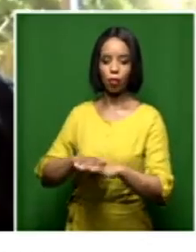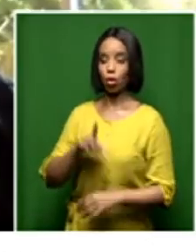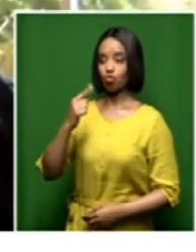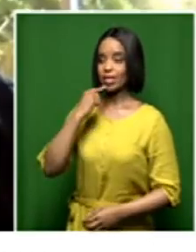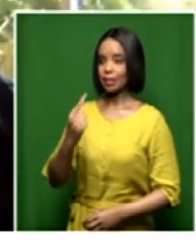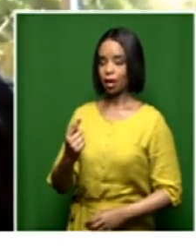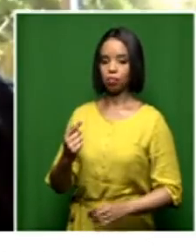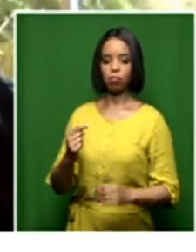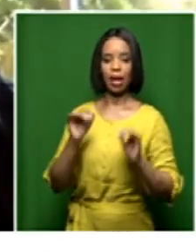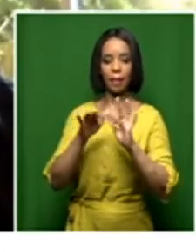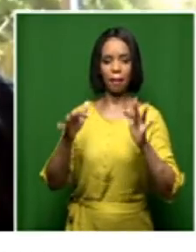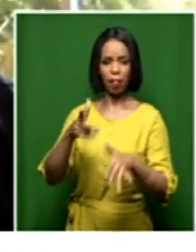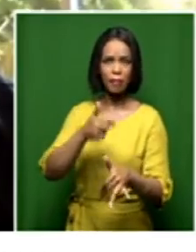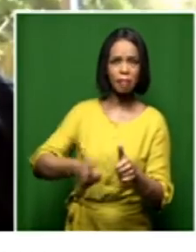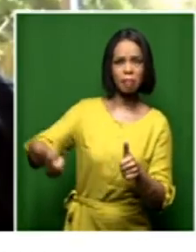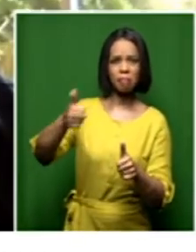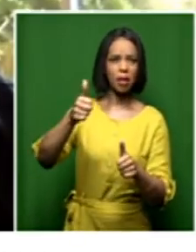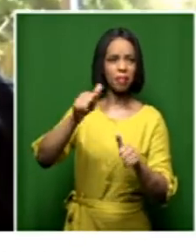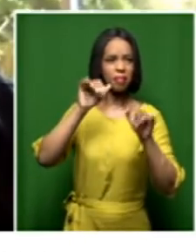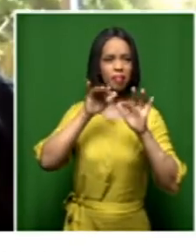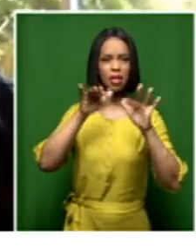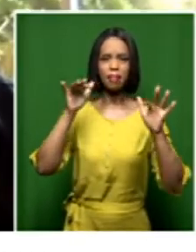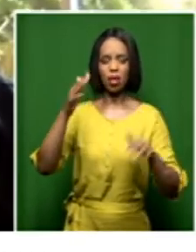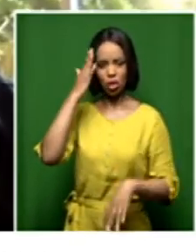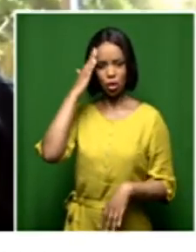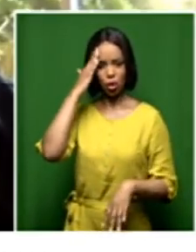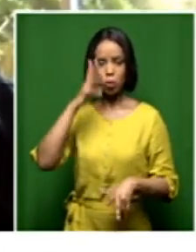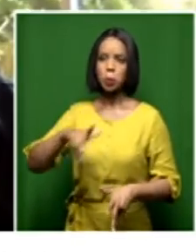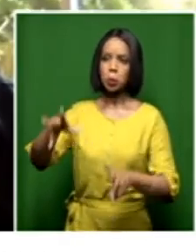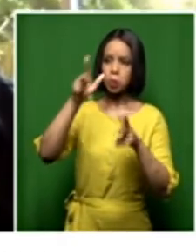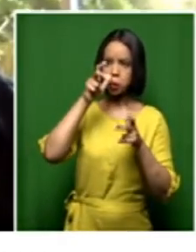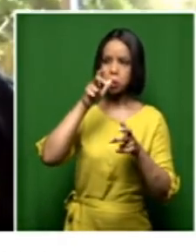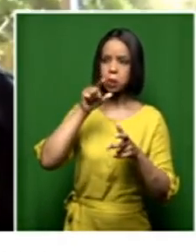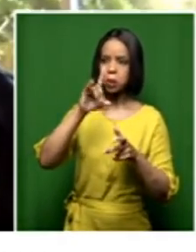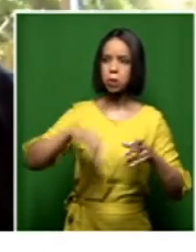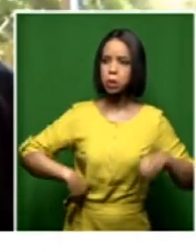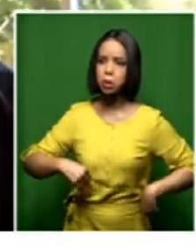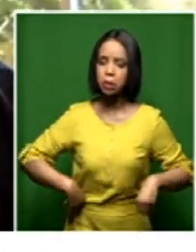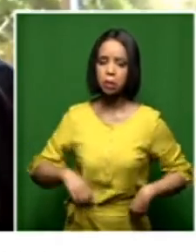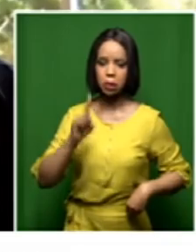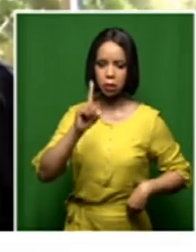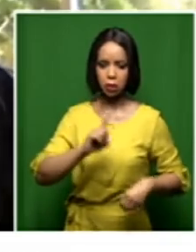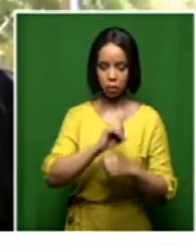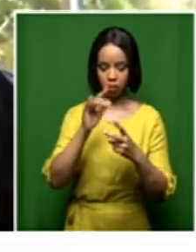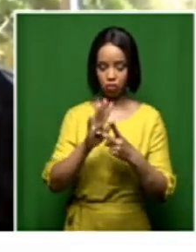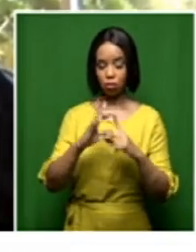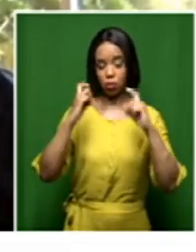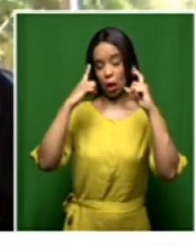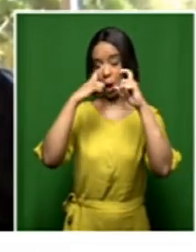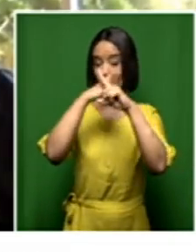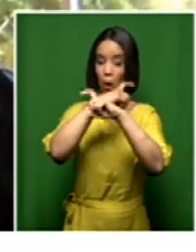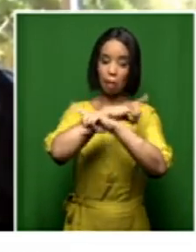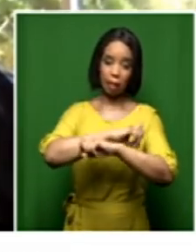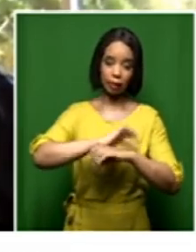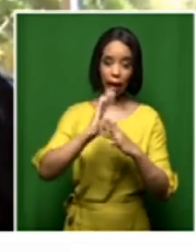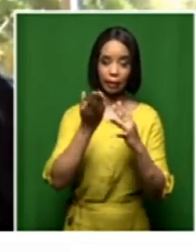cases that can be reported upon, no complex cases, as it were, to be reported